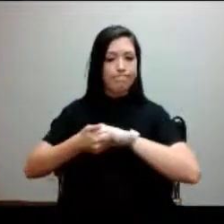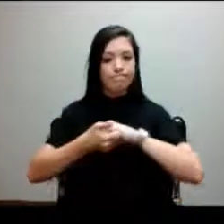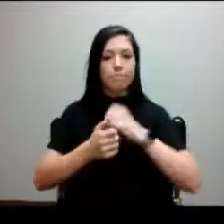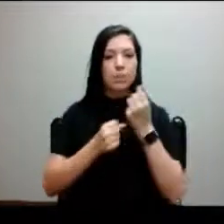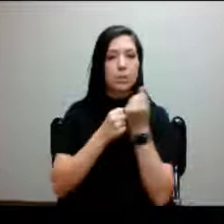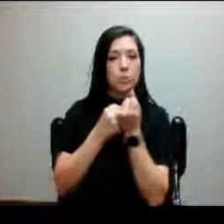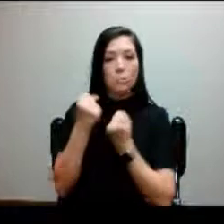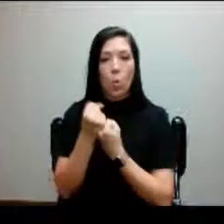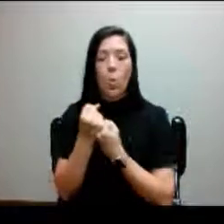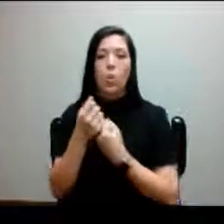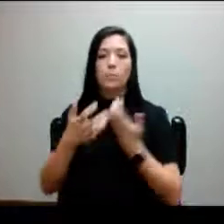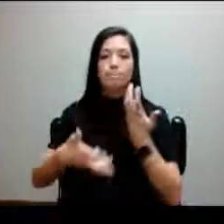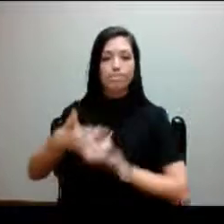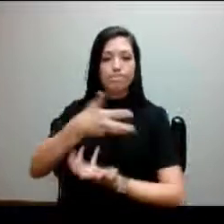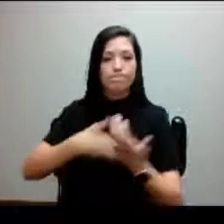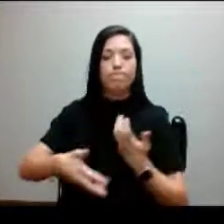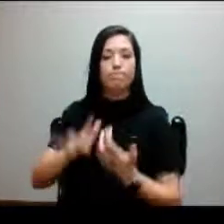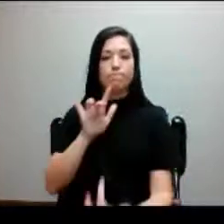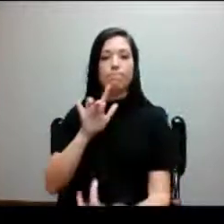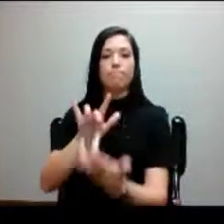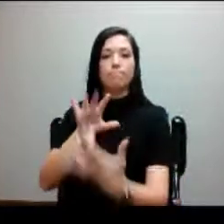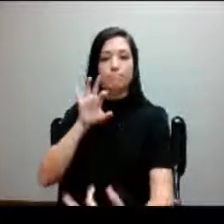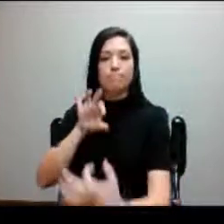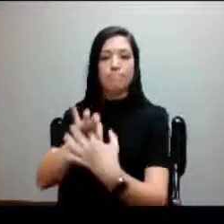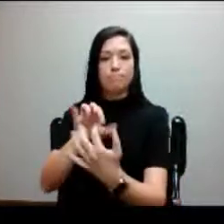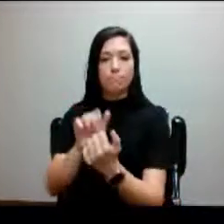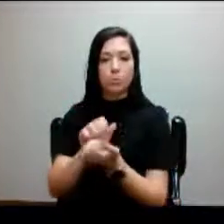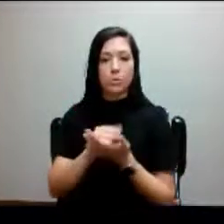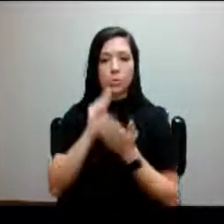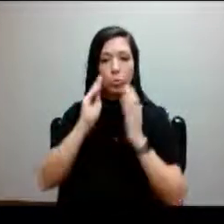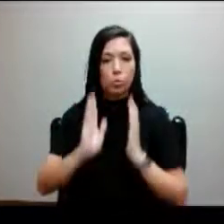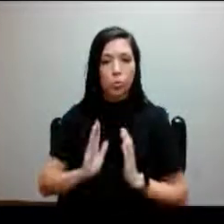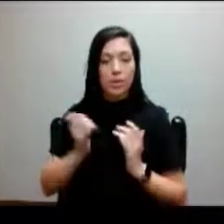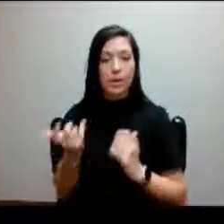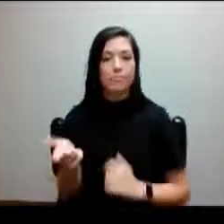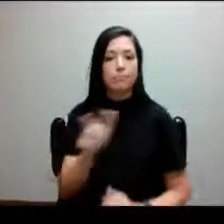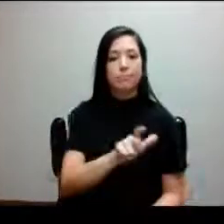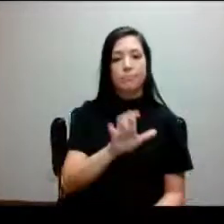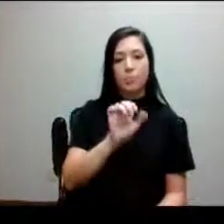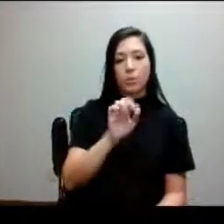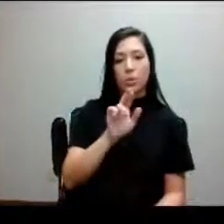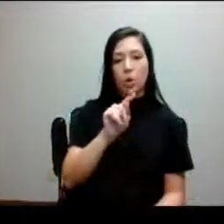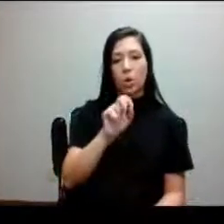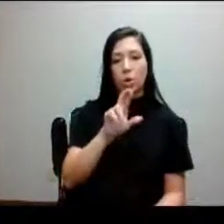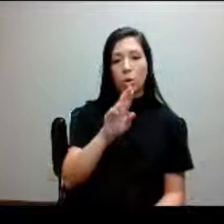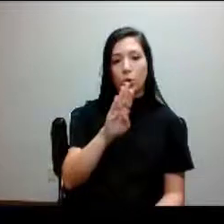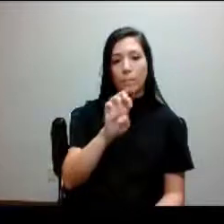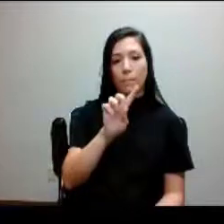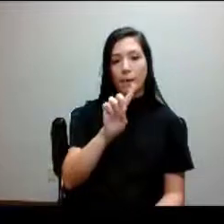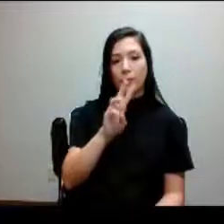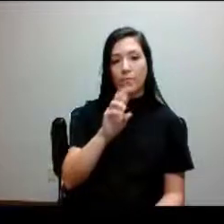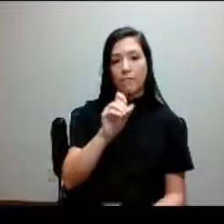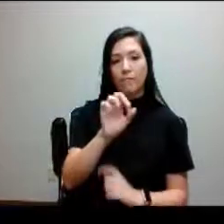engage, and connect with our students. And I'll turn it over to Carter Bedford, who will take it from here.